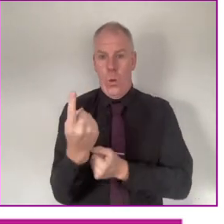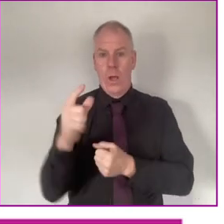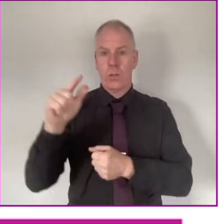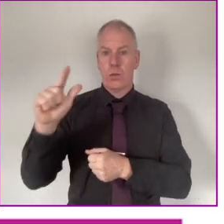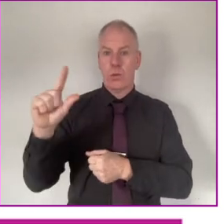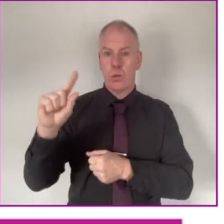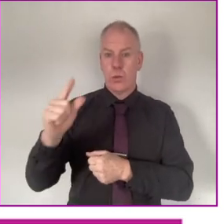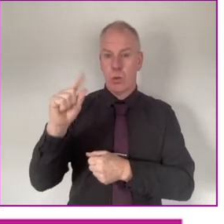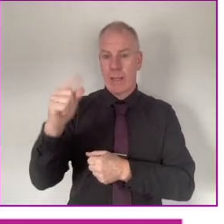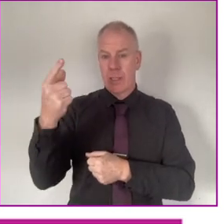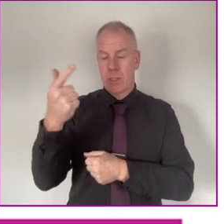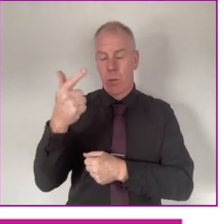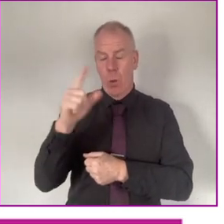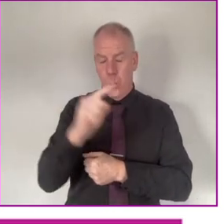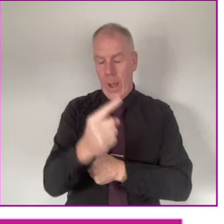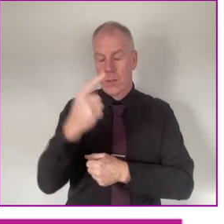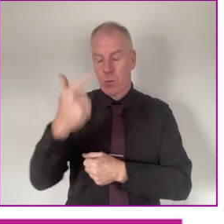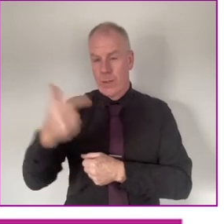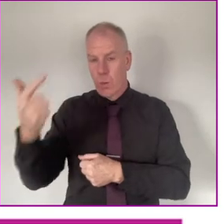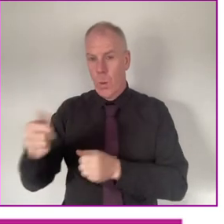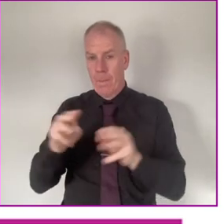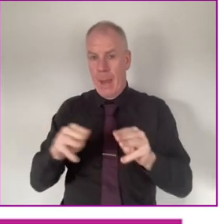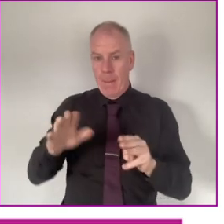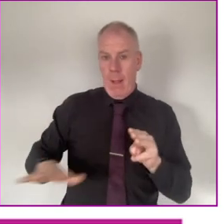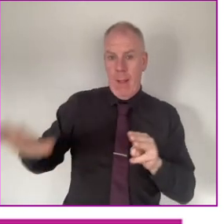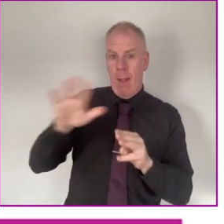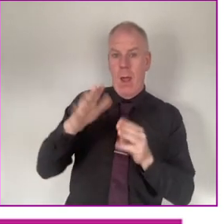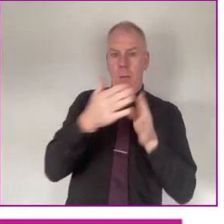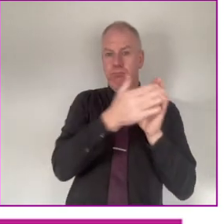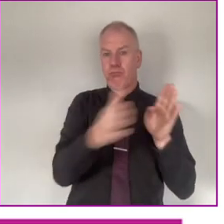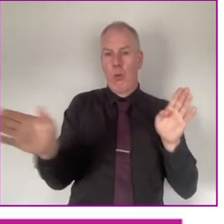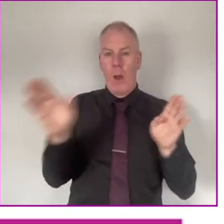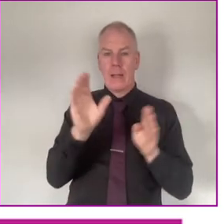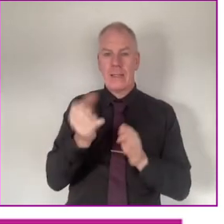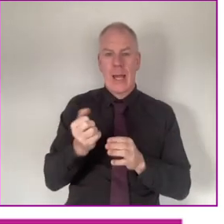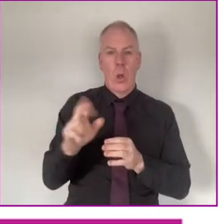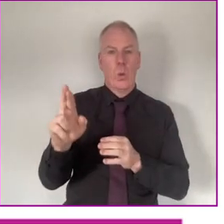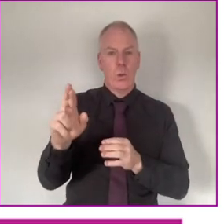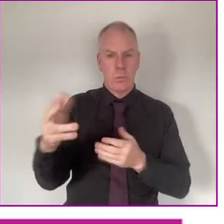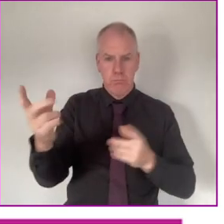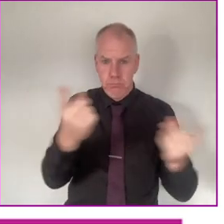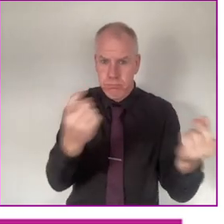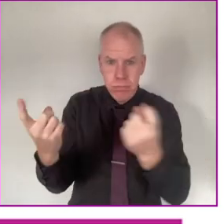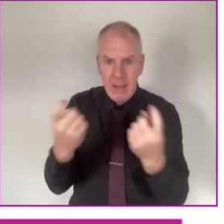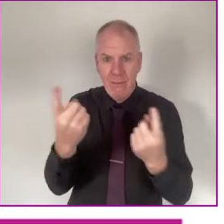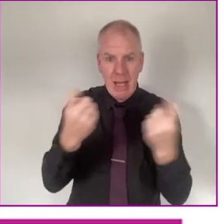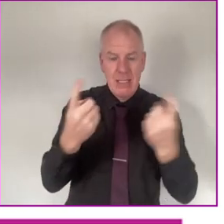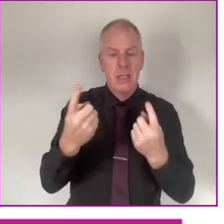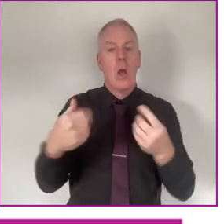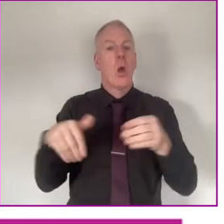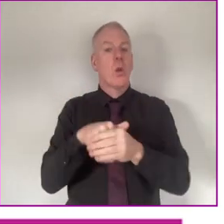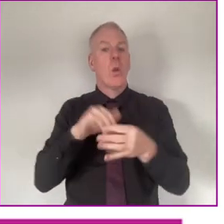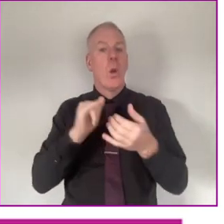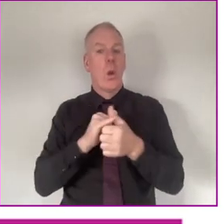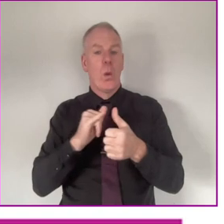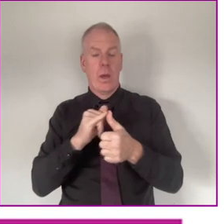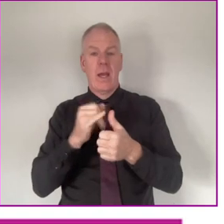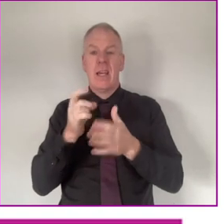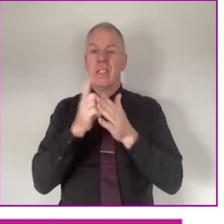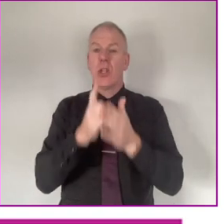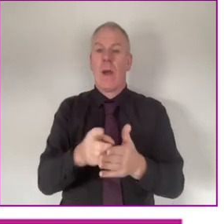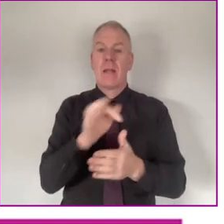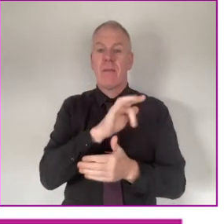of 122 people, and a broad range of stakeholders were invited. This included